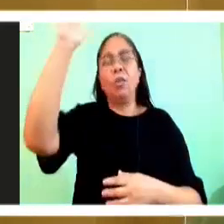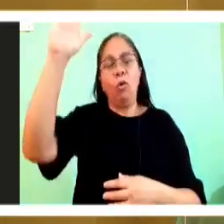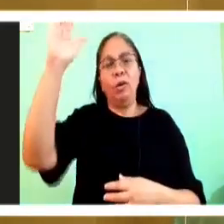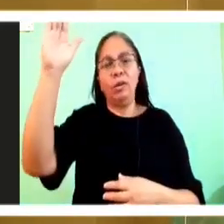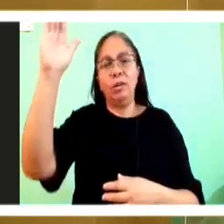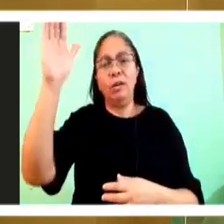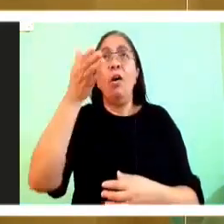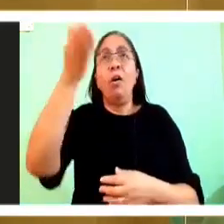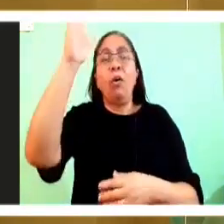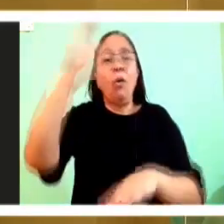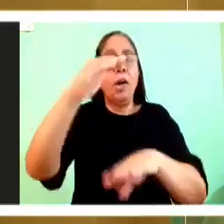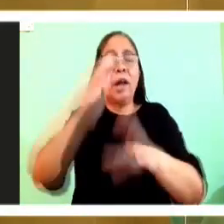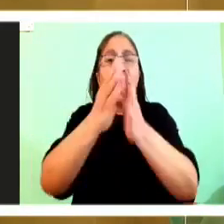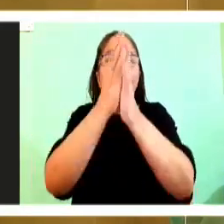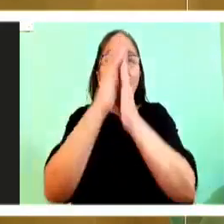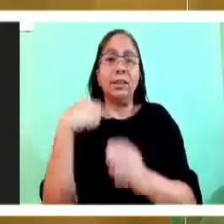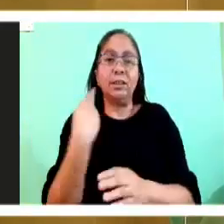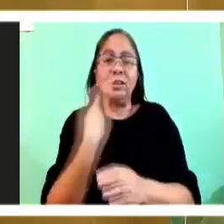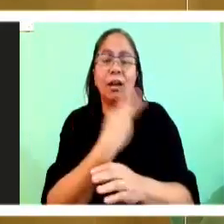us something.